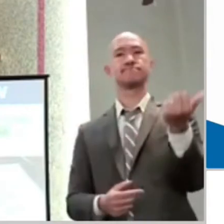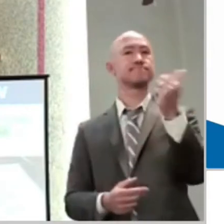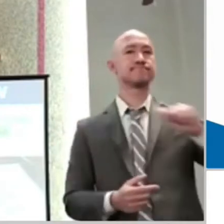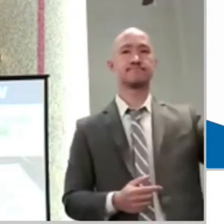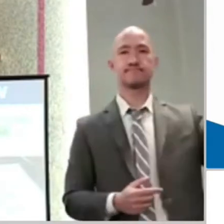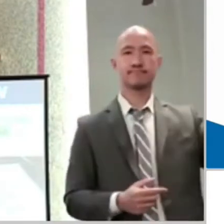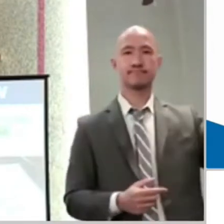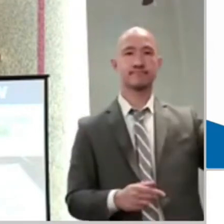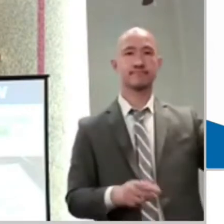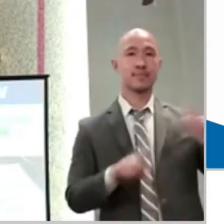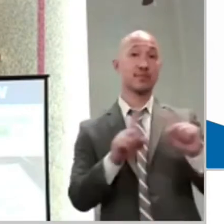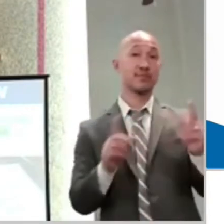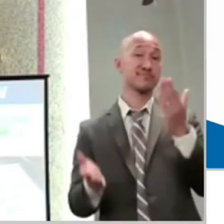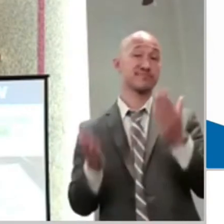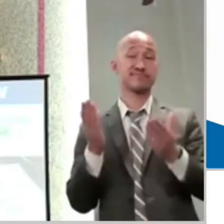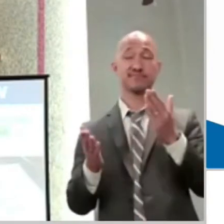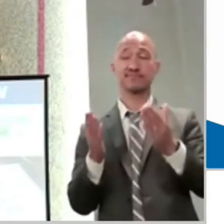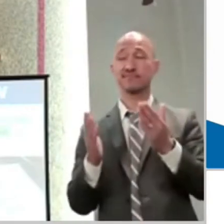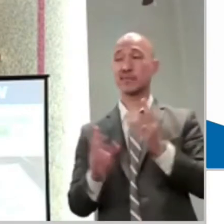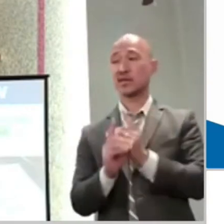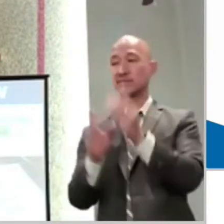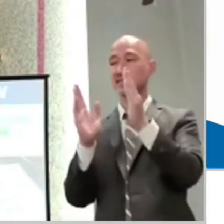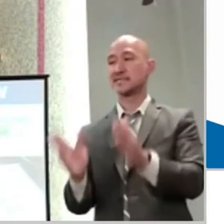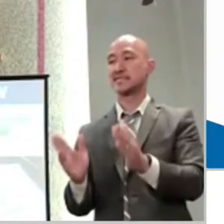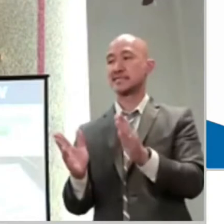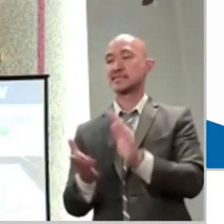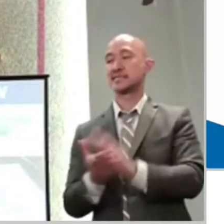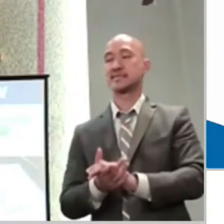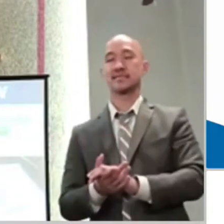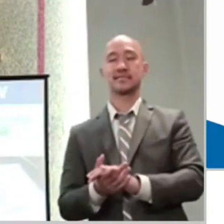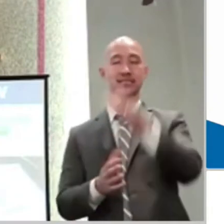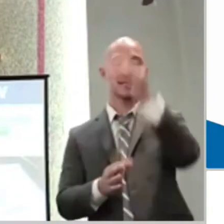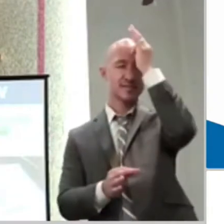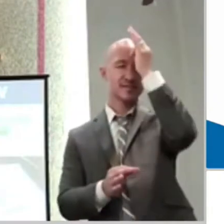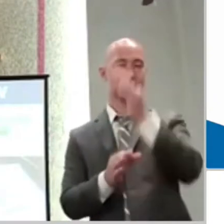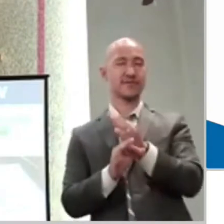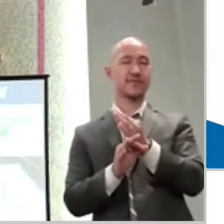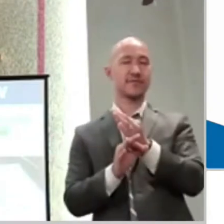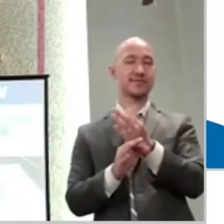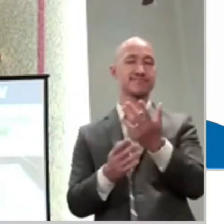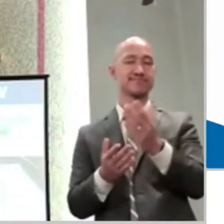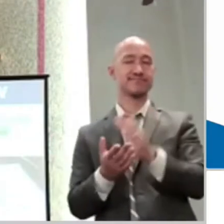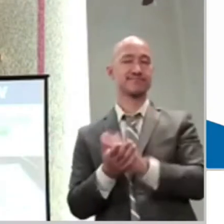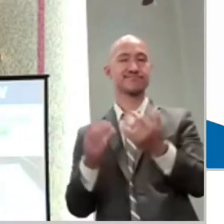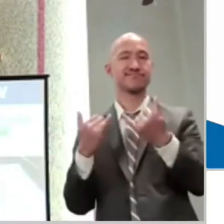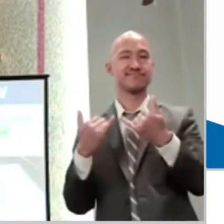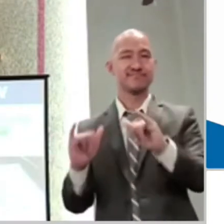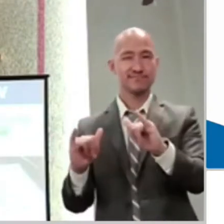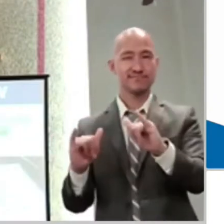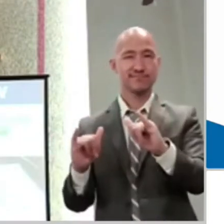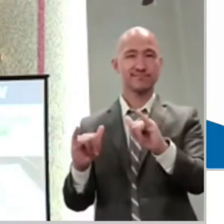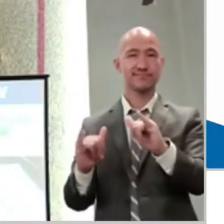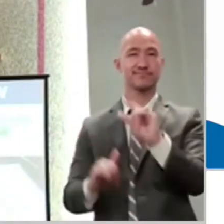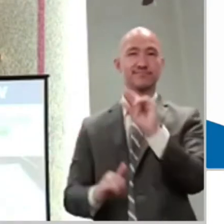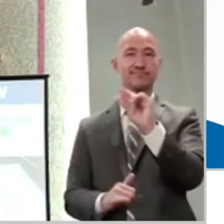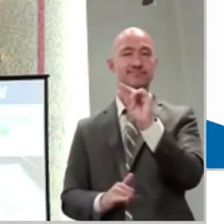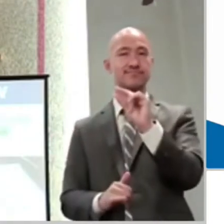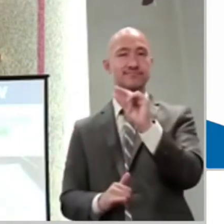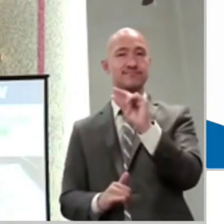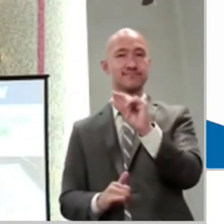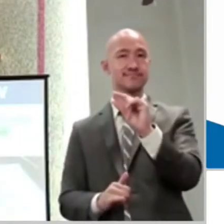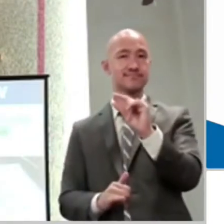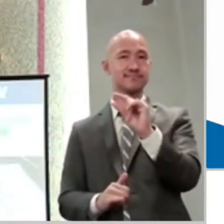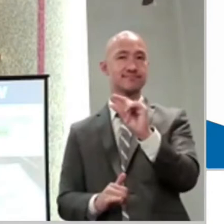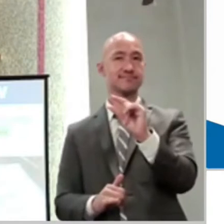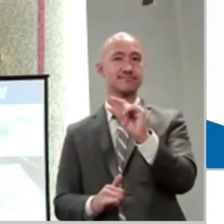contribution. I do my Bible reading. I pray. So, you know, I expect God to make my way smooth. And when that